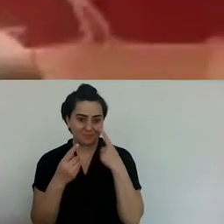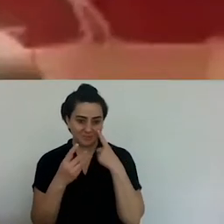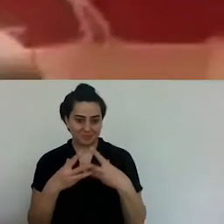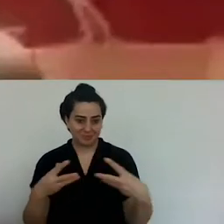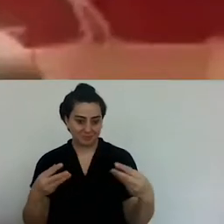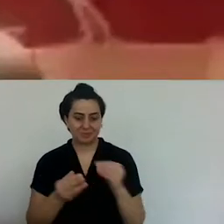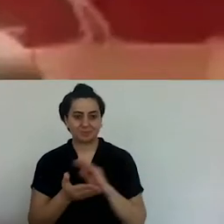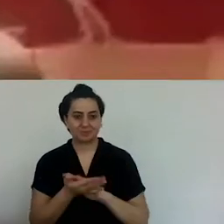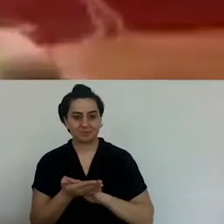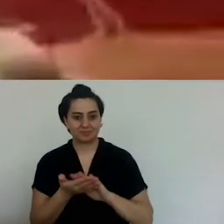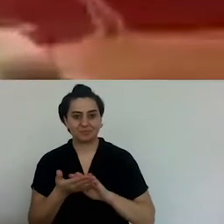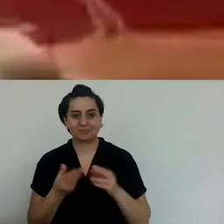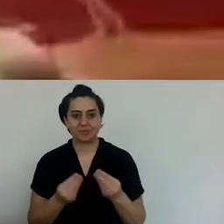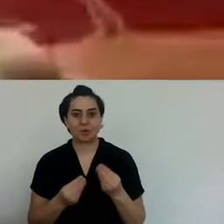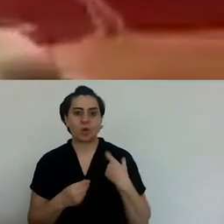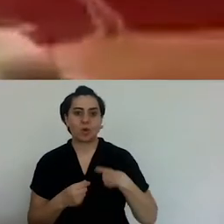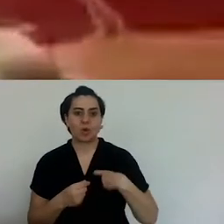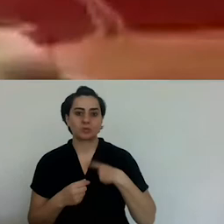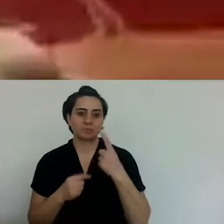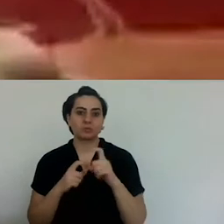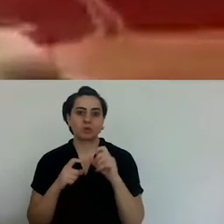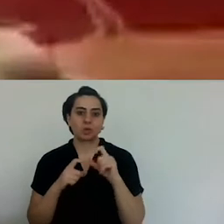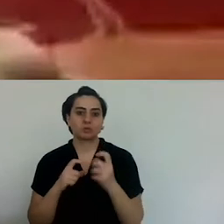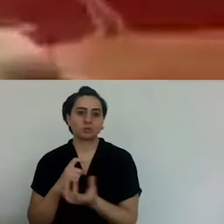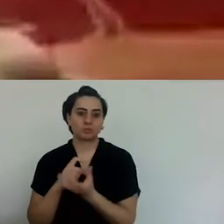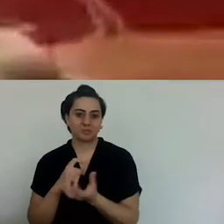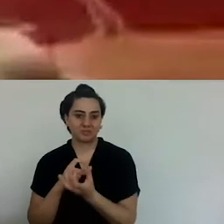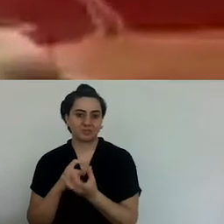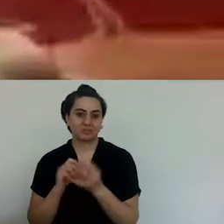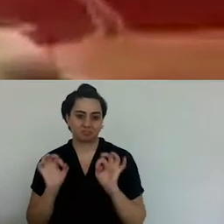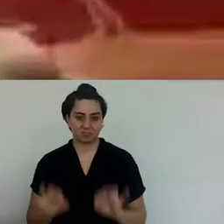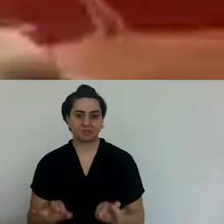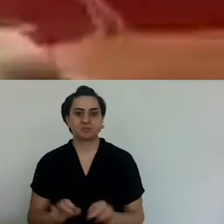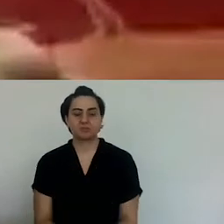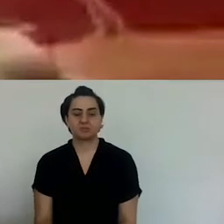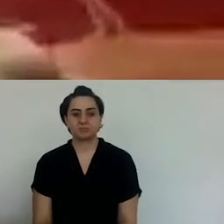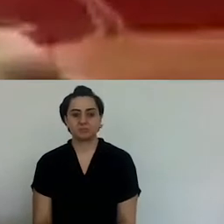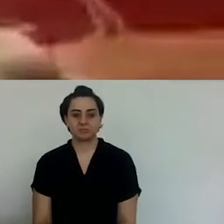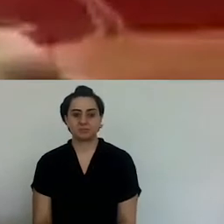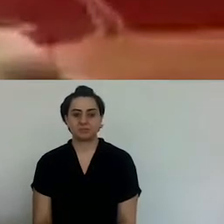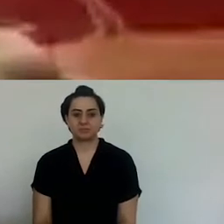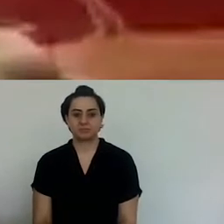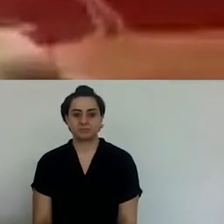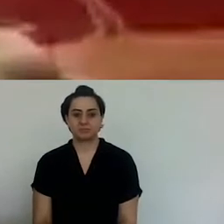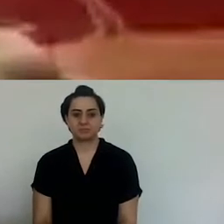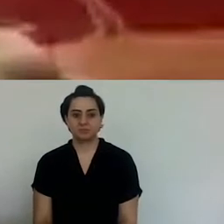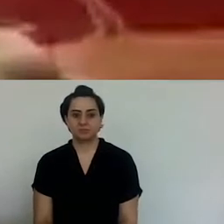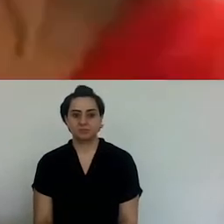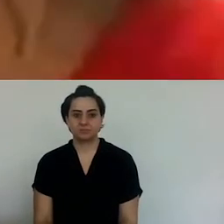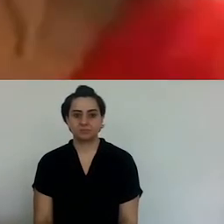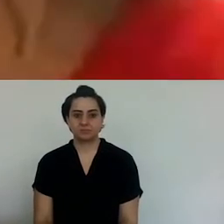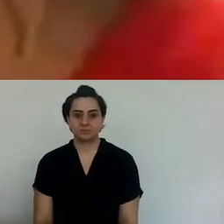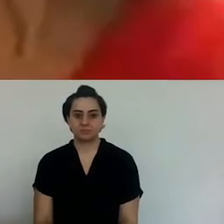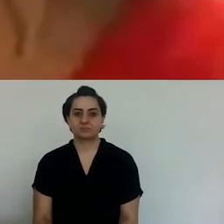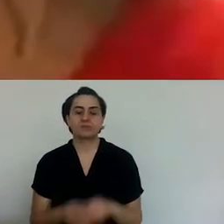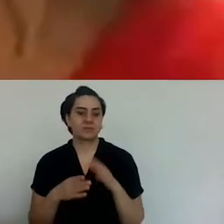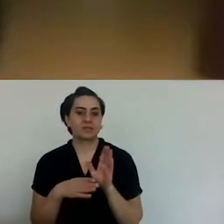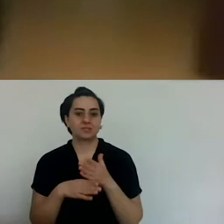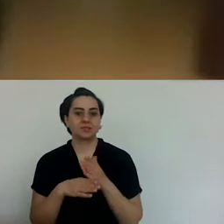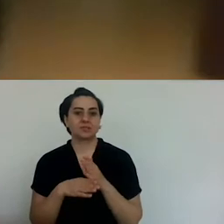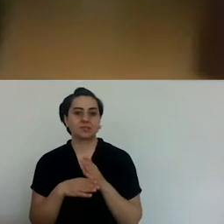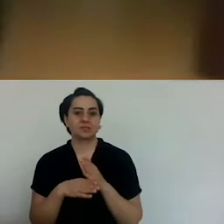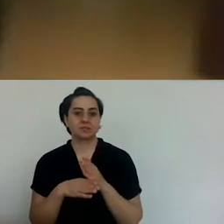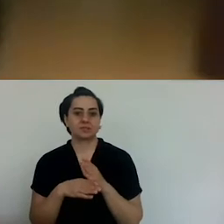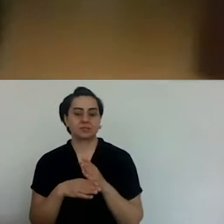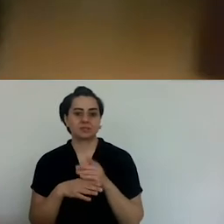our fish. We will decorate it a little. I will start by cooking a special sauce for the fish.